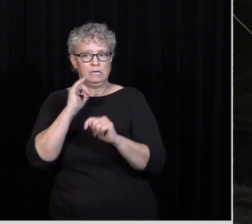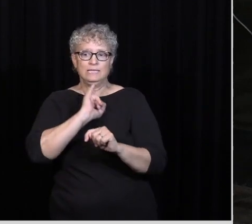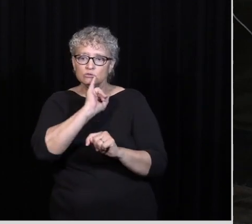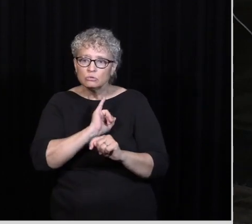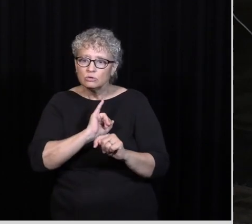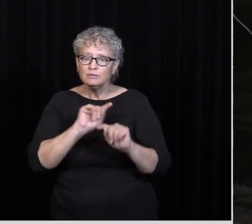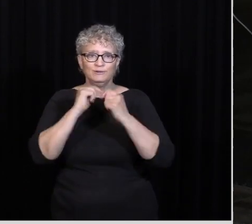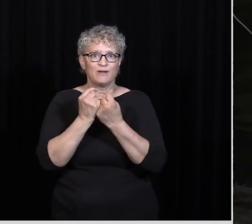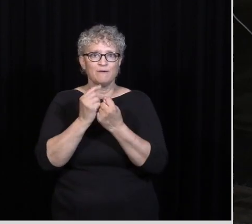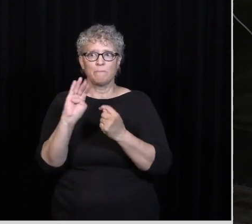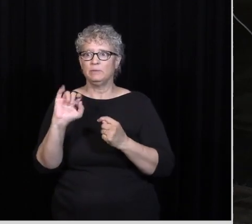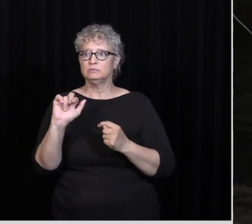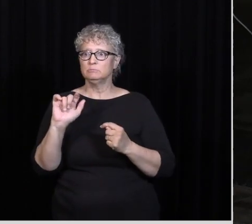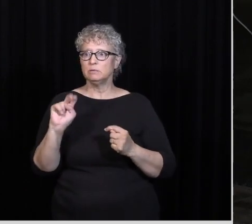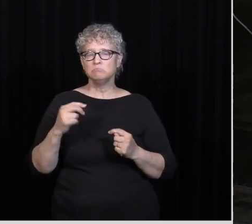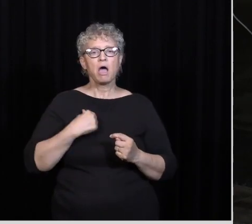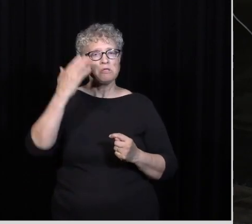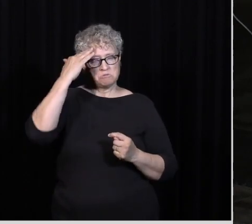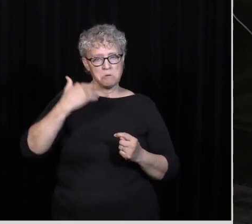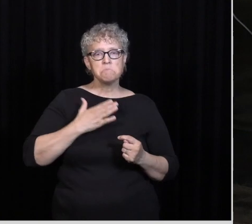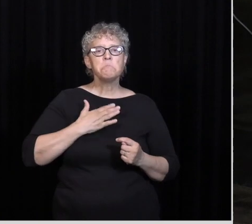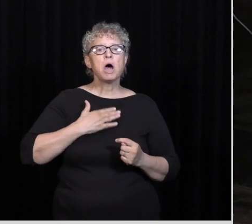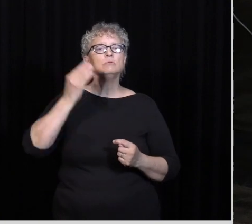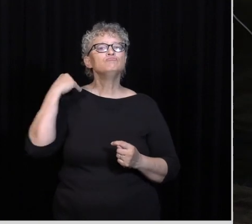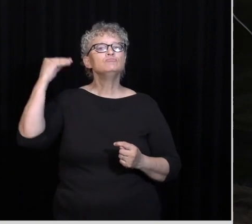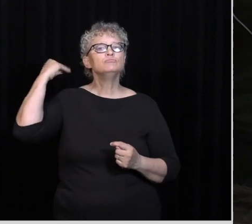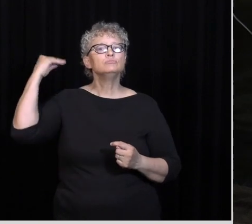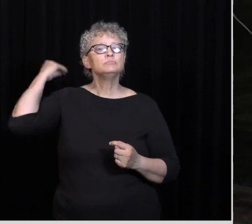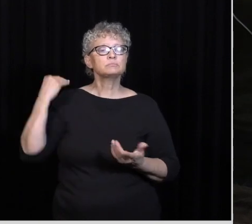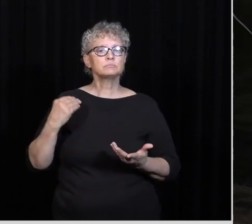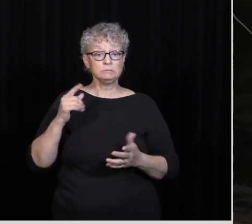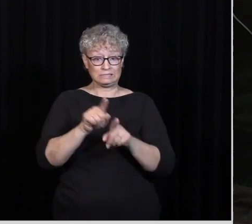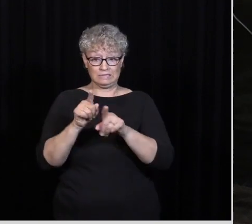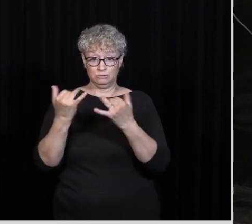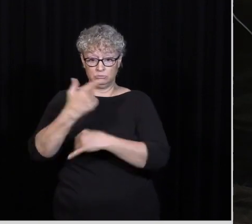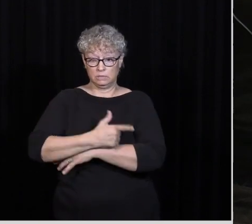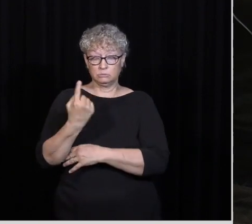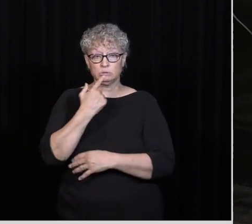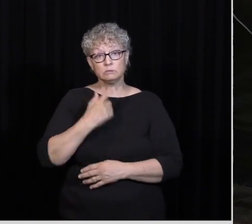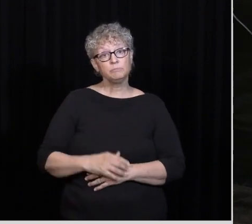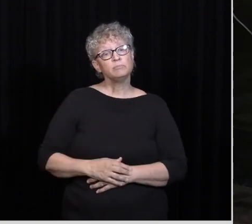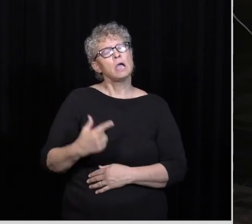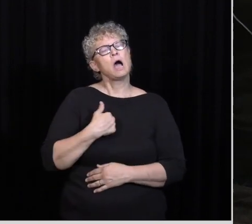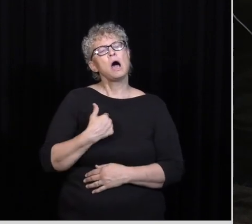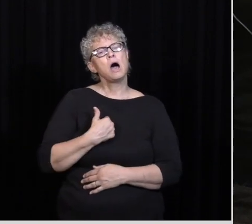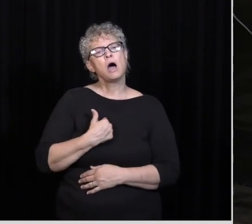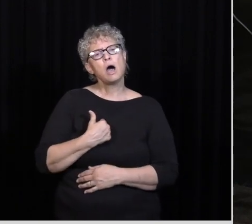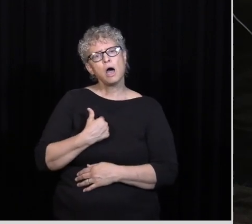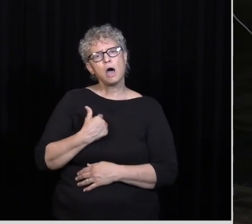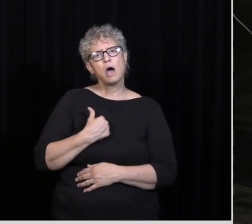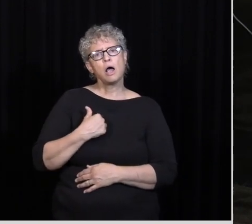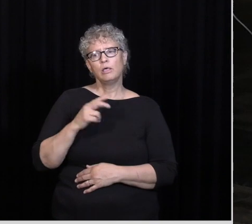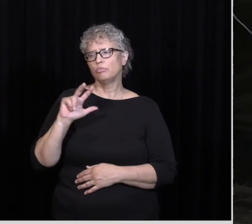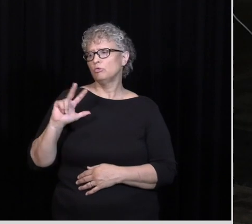came from It's It'd be like today Somebody saying You know what I'm I'm